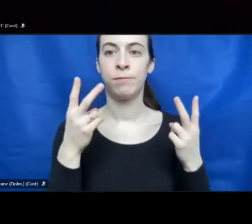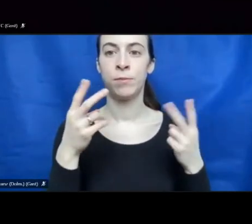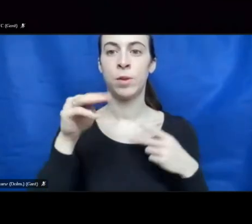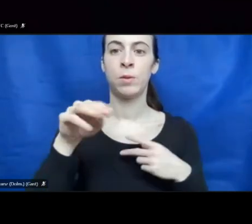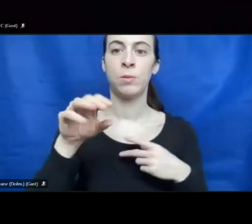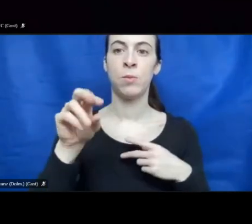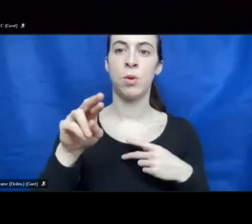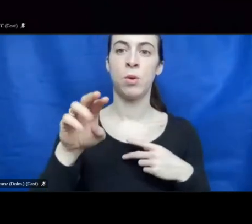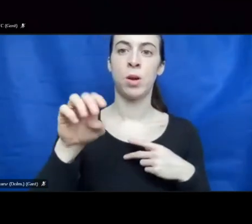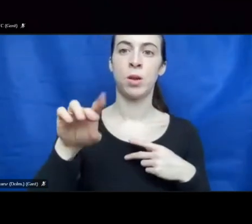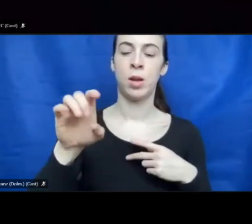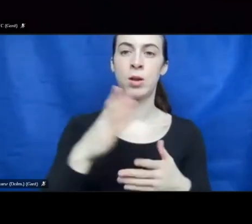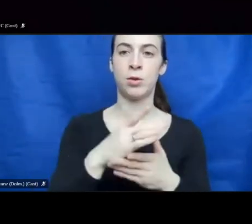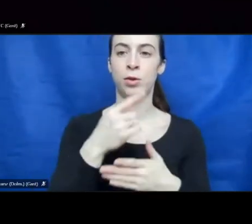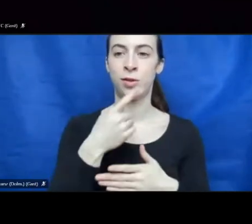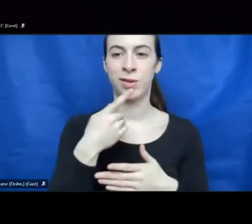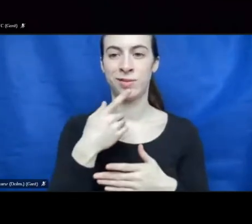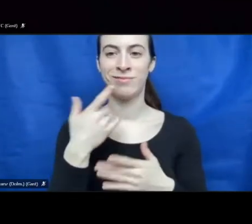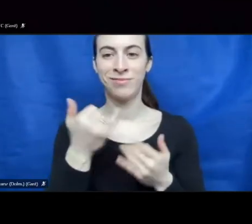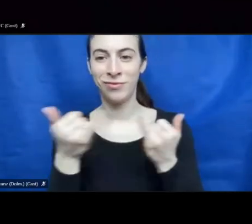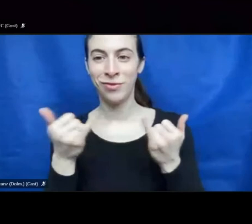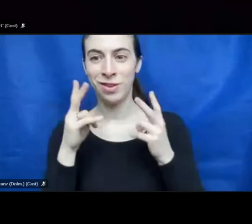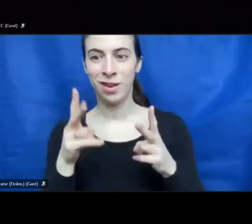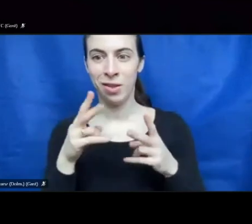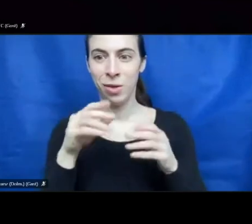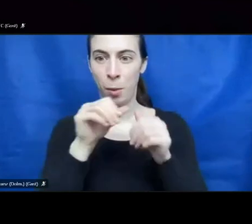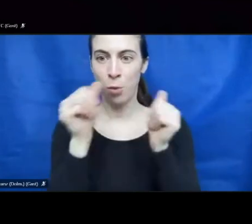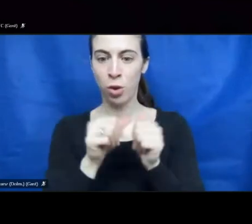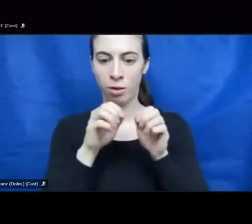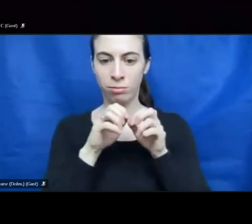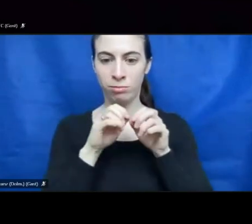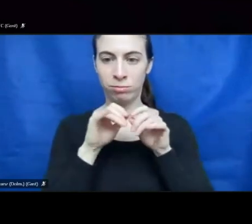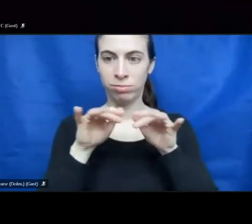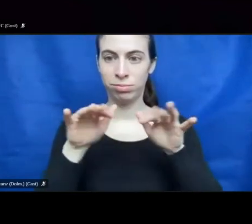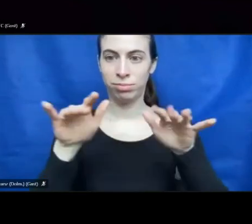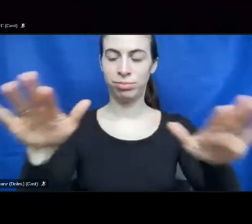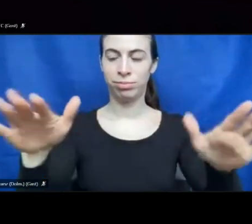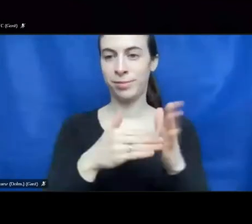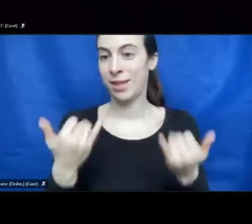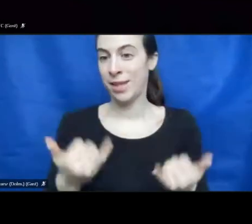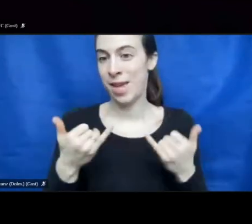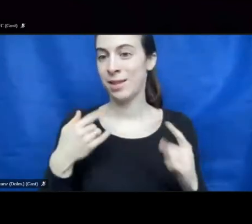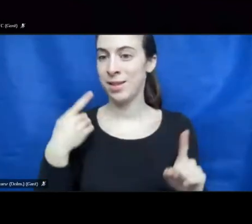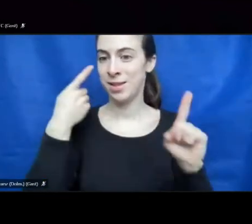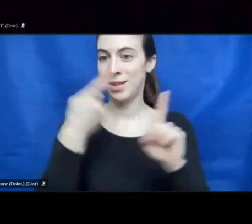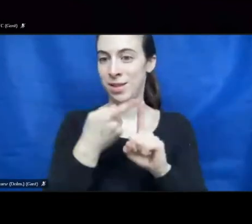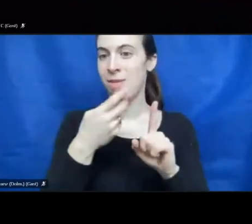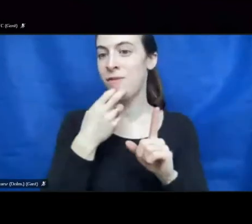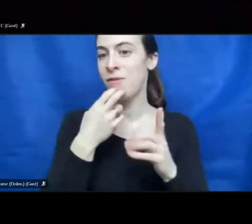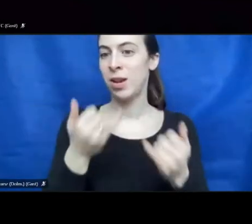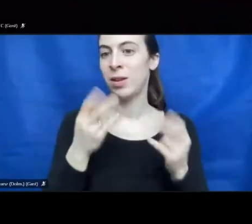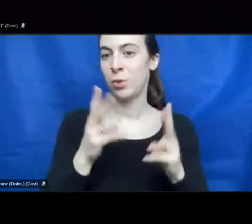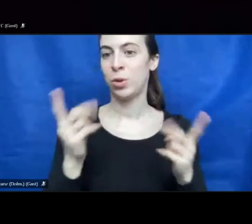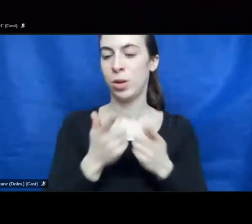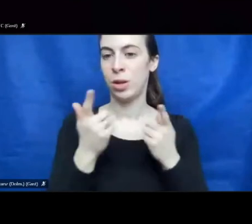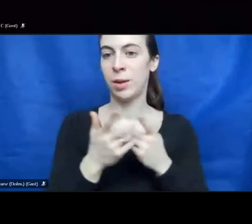always gave it to us, to expand this model. So, this is what we want to do now. Thank